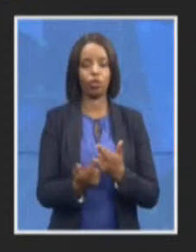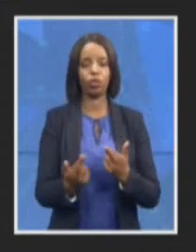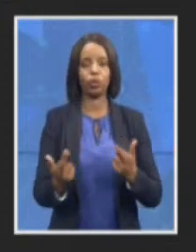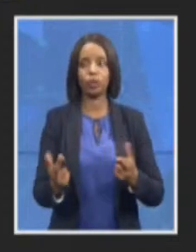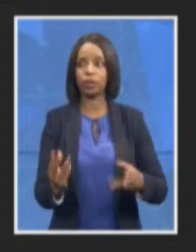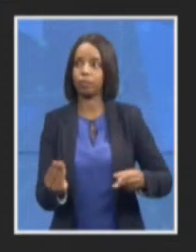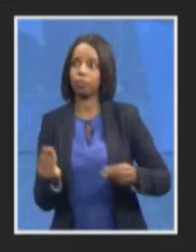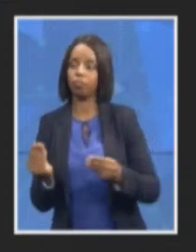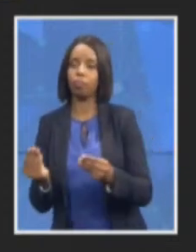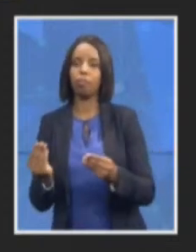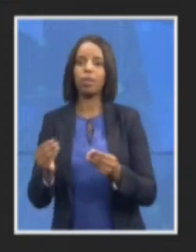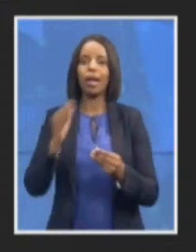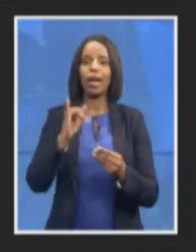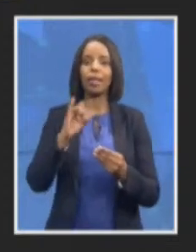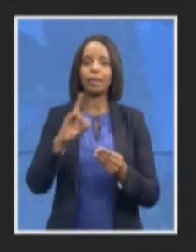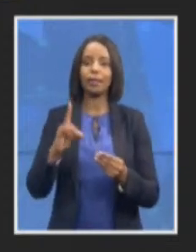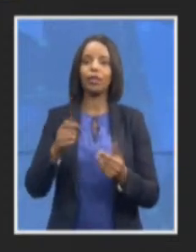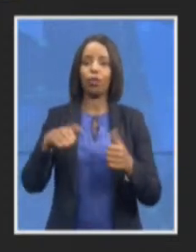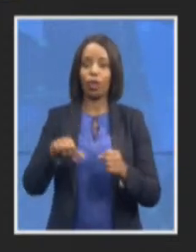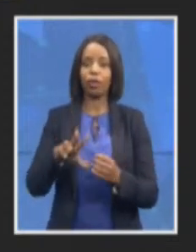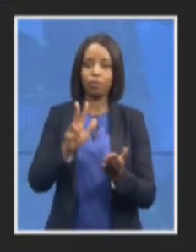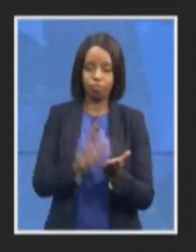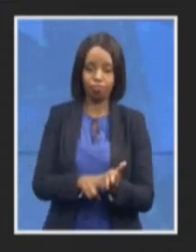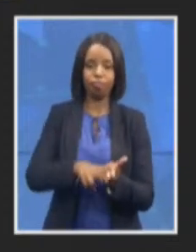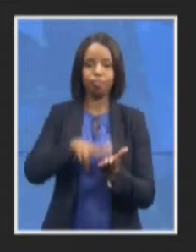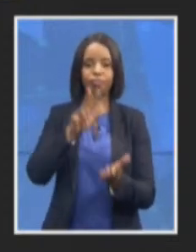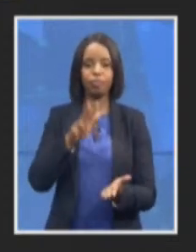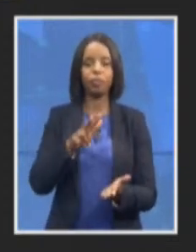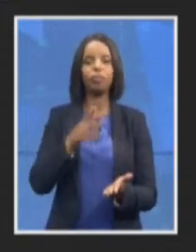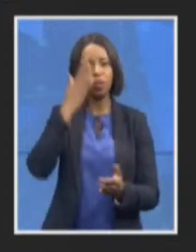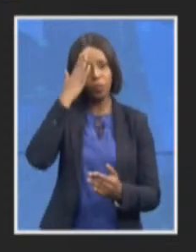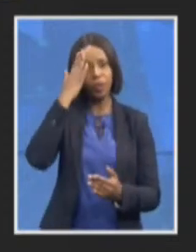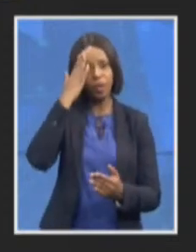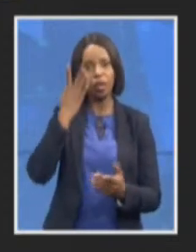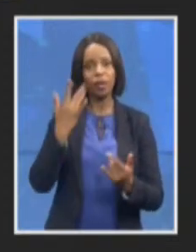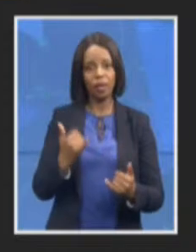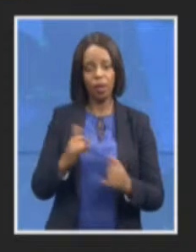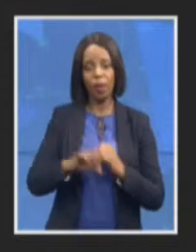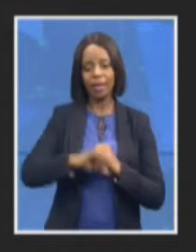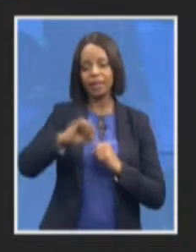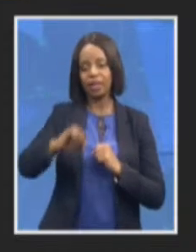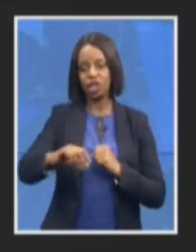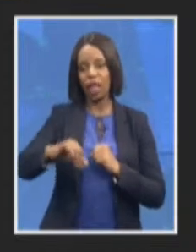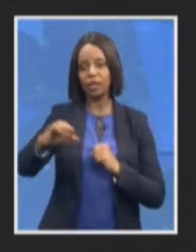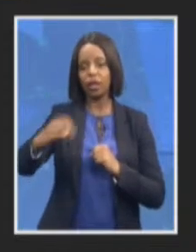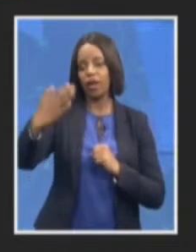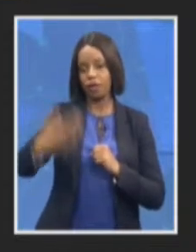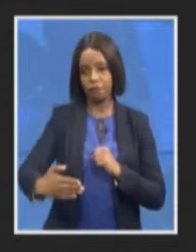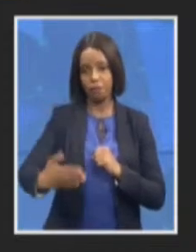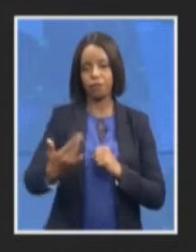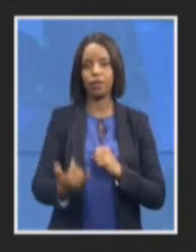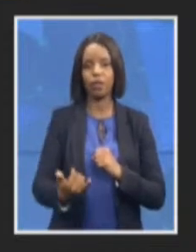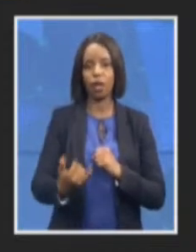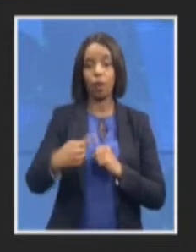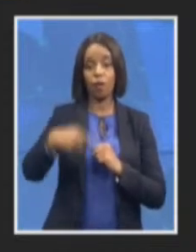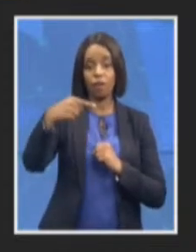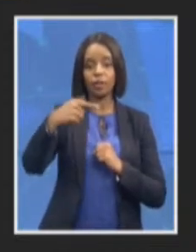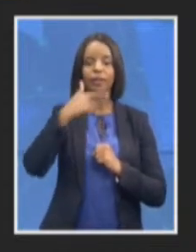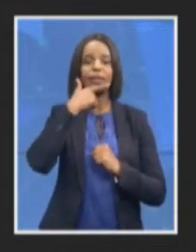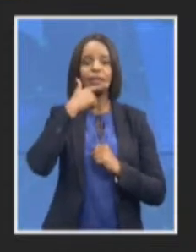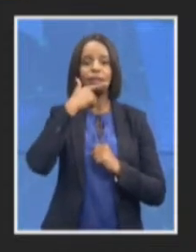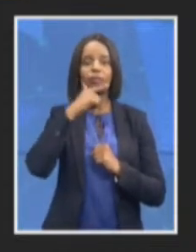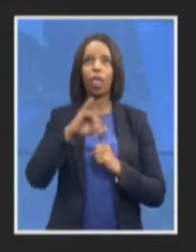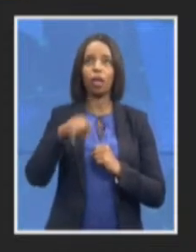the process of extensions is over and that the report will be handed to the president on the 1st of January so we are really planning ahead for that